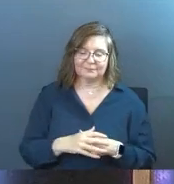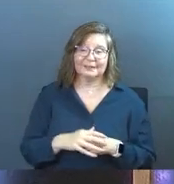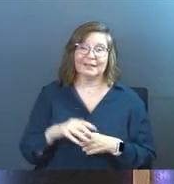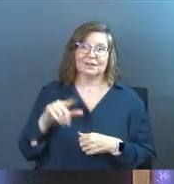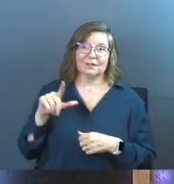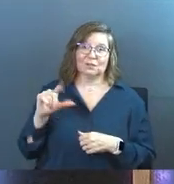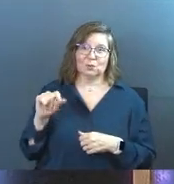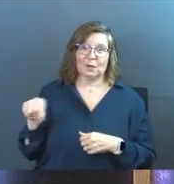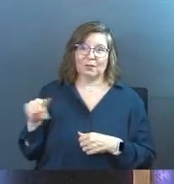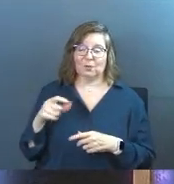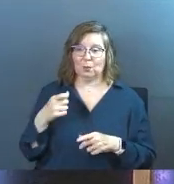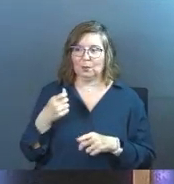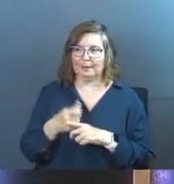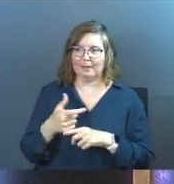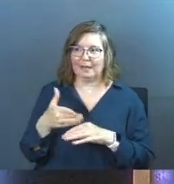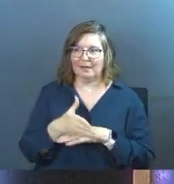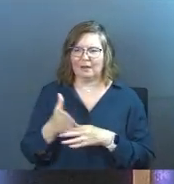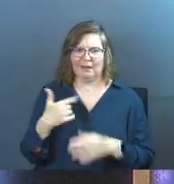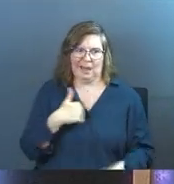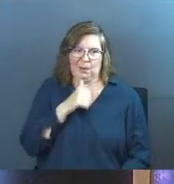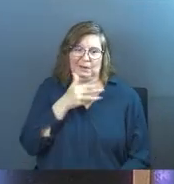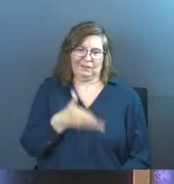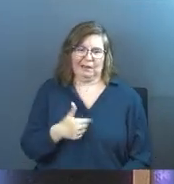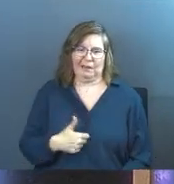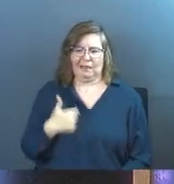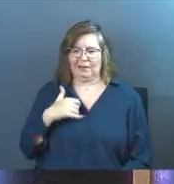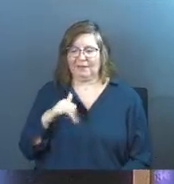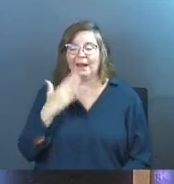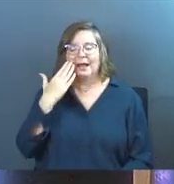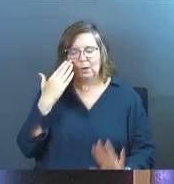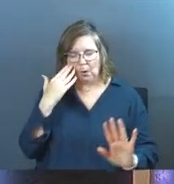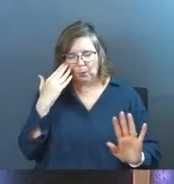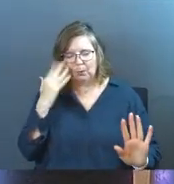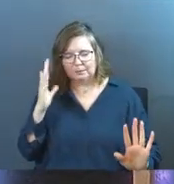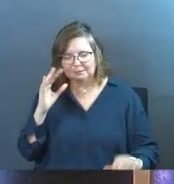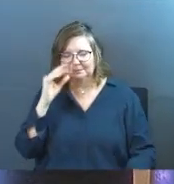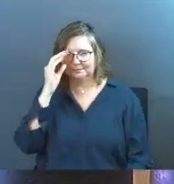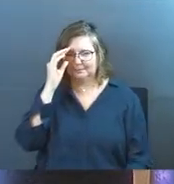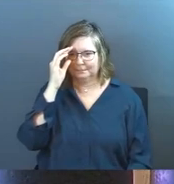Like 20 of you are going to hit me after the sermon and say, I wasn't even alive then. I know.